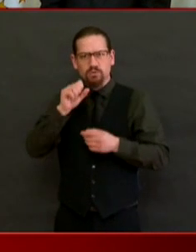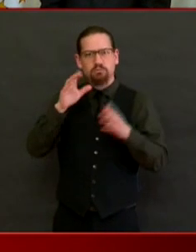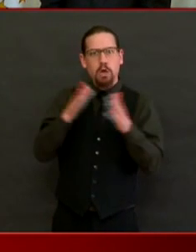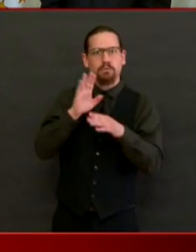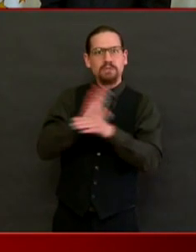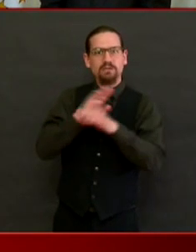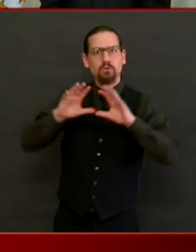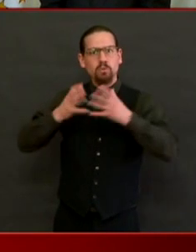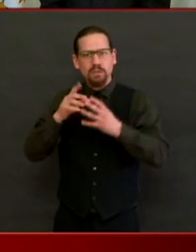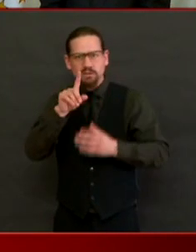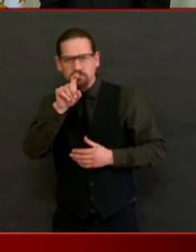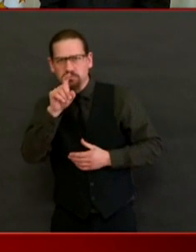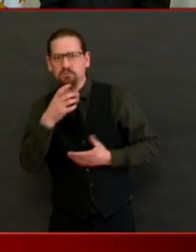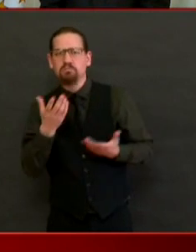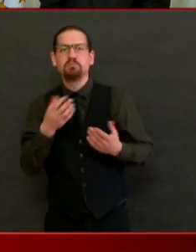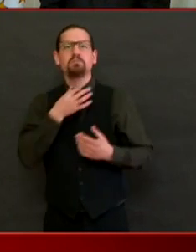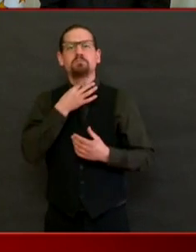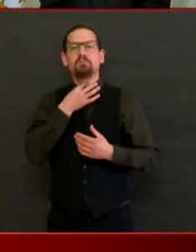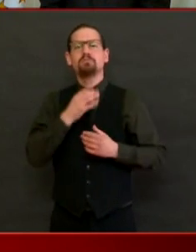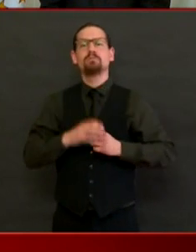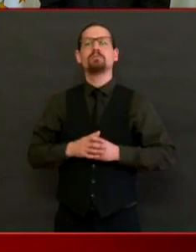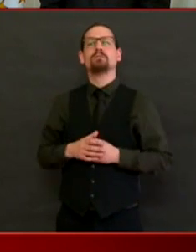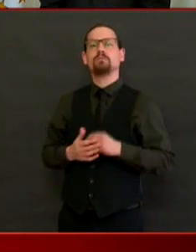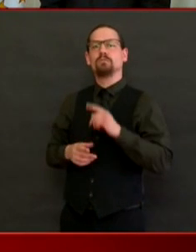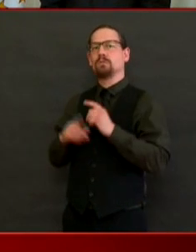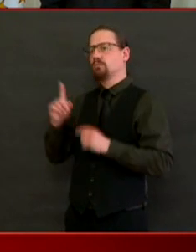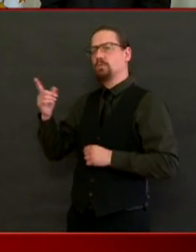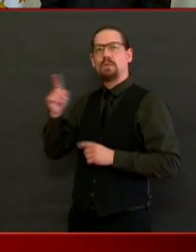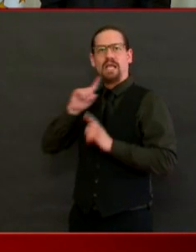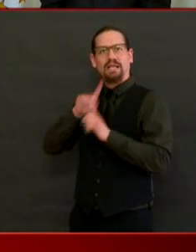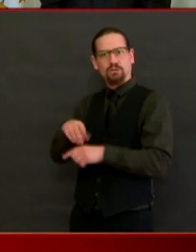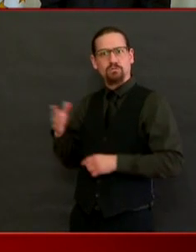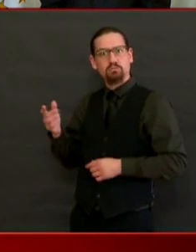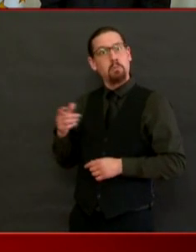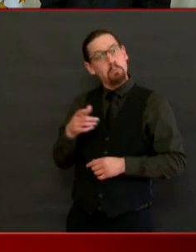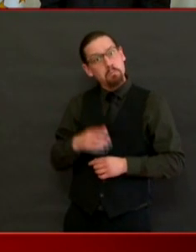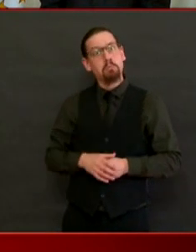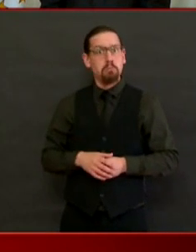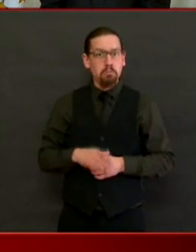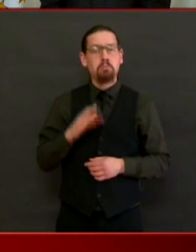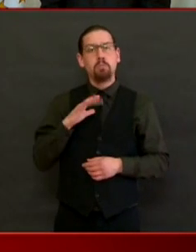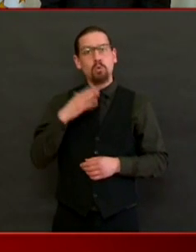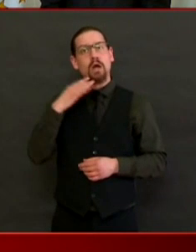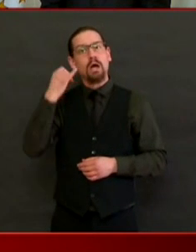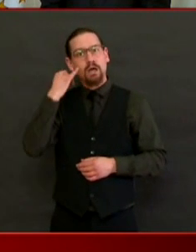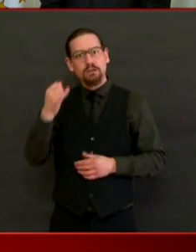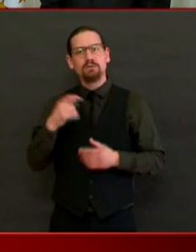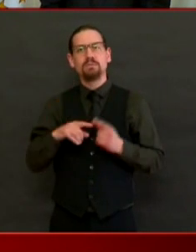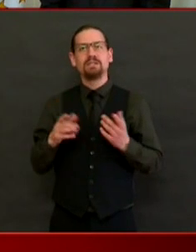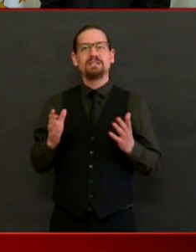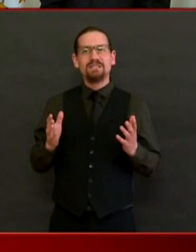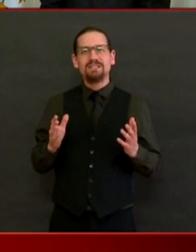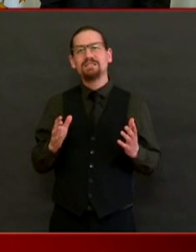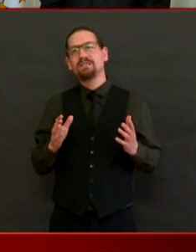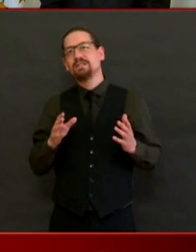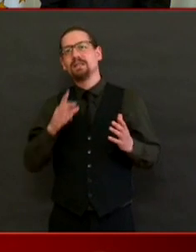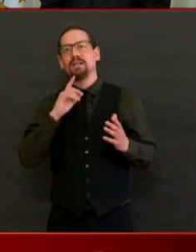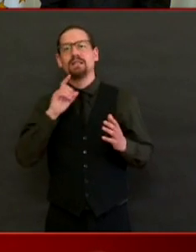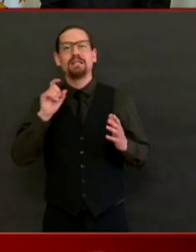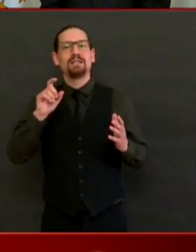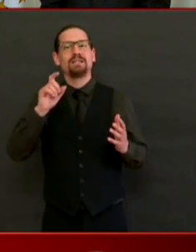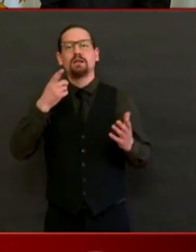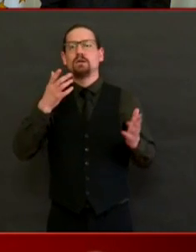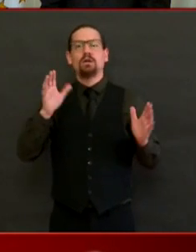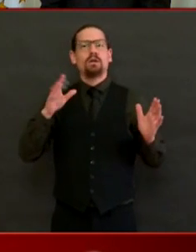and I will look into it. The reality is the need is unbelievable now.